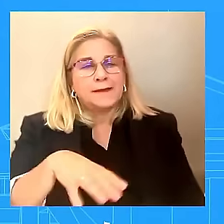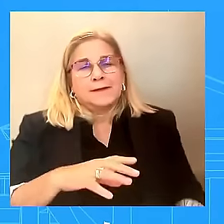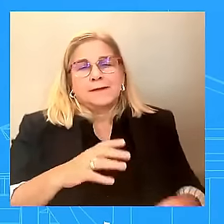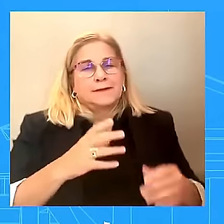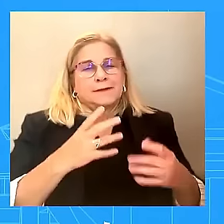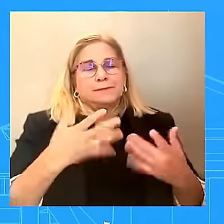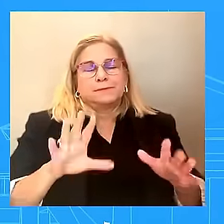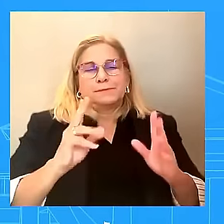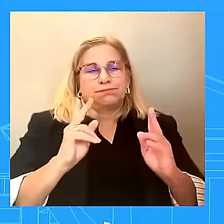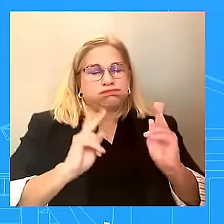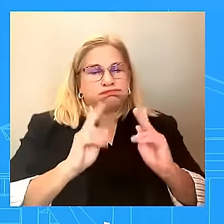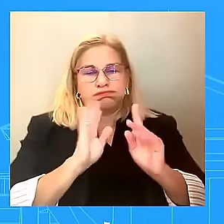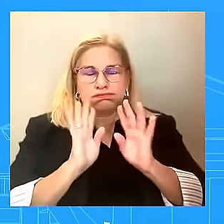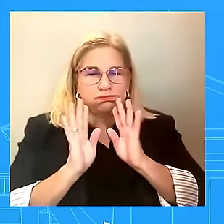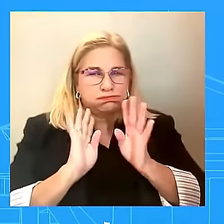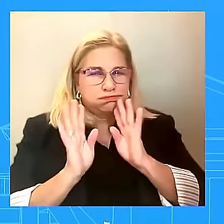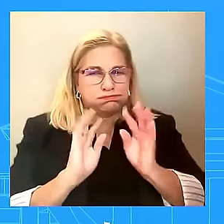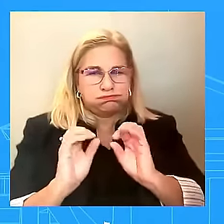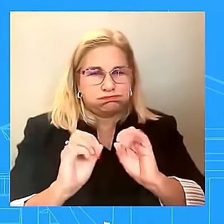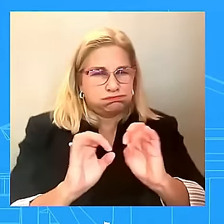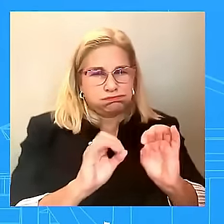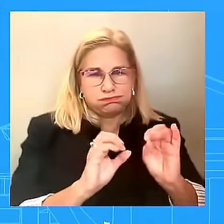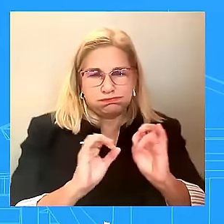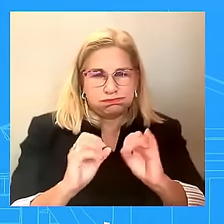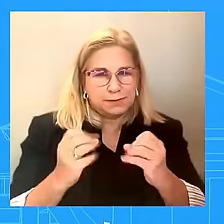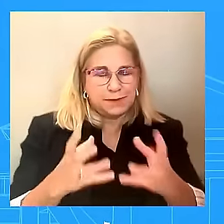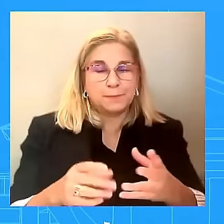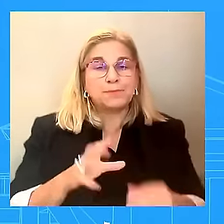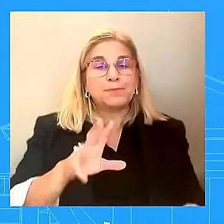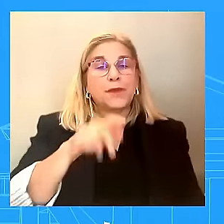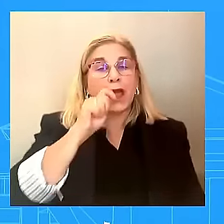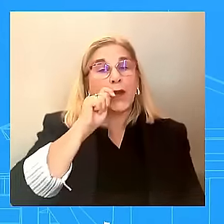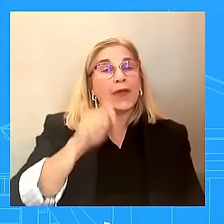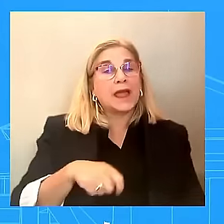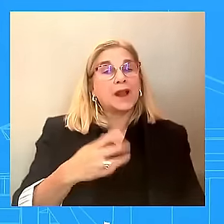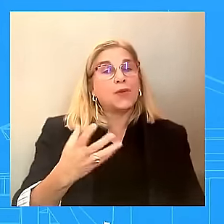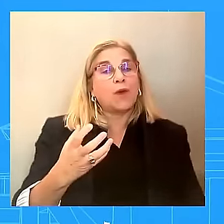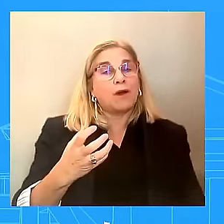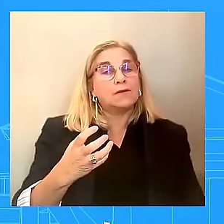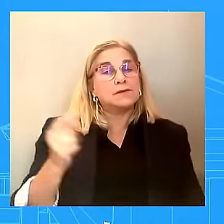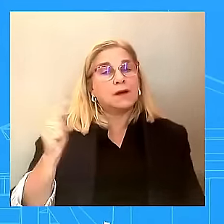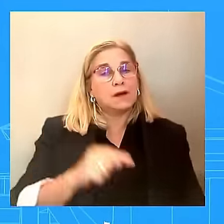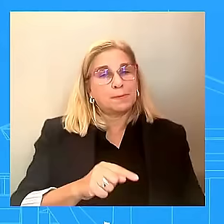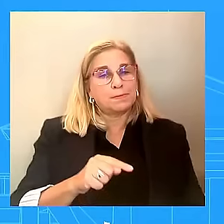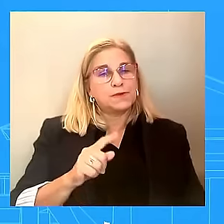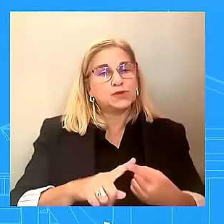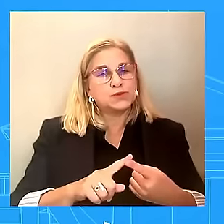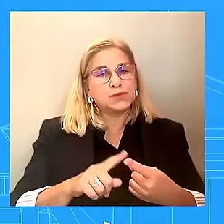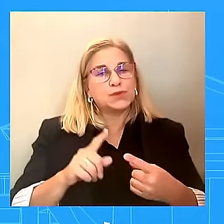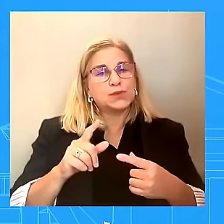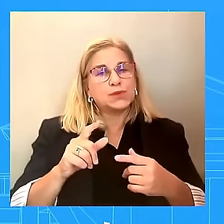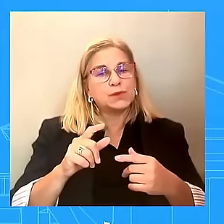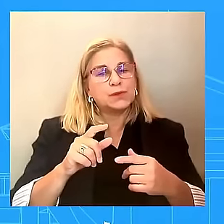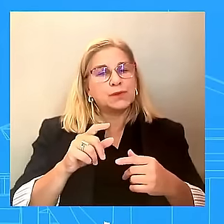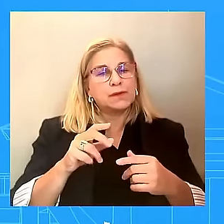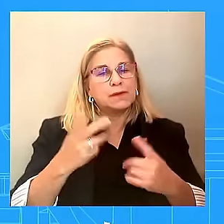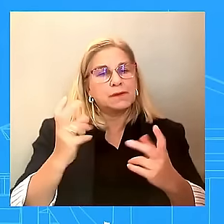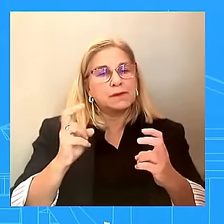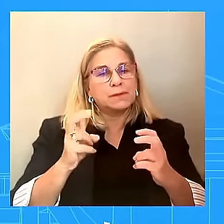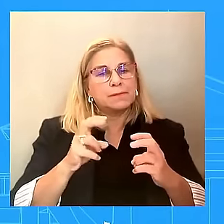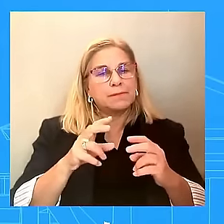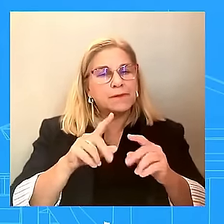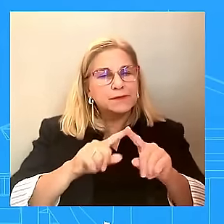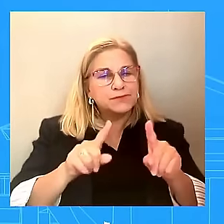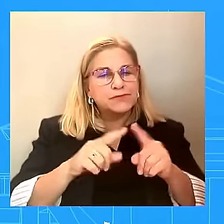which employs American workers, as you know, who are manufacturing critical supplies that the Ukrainian military is using